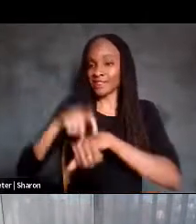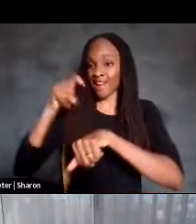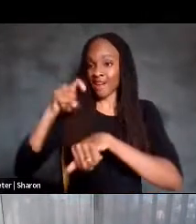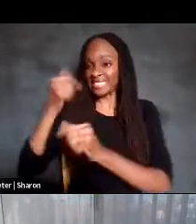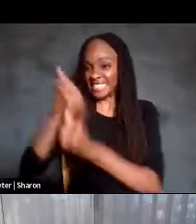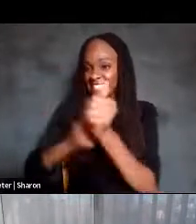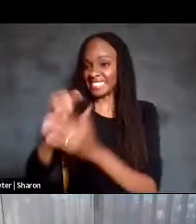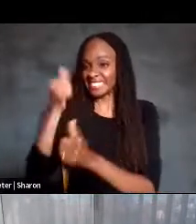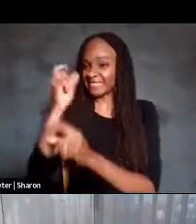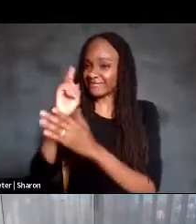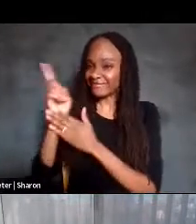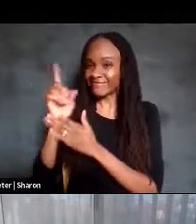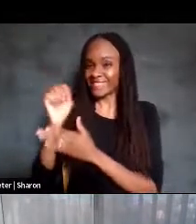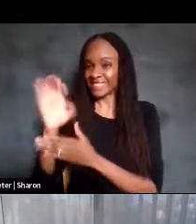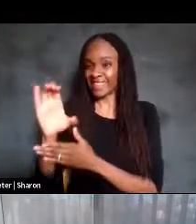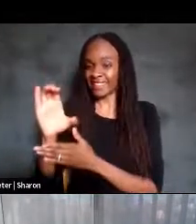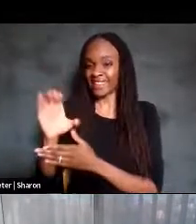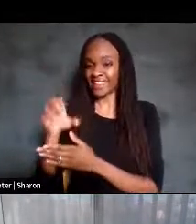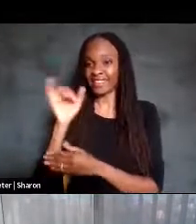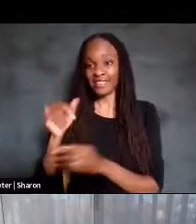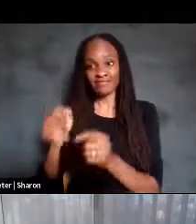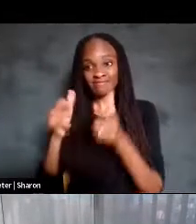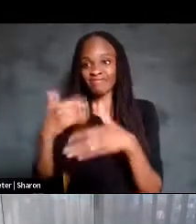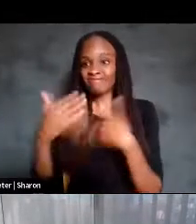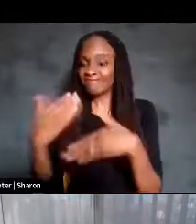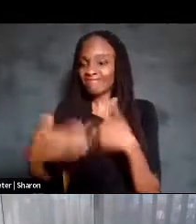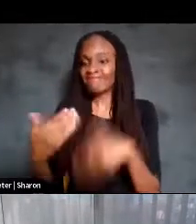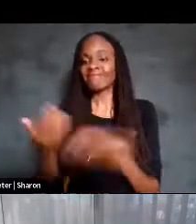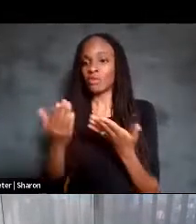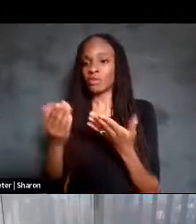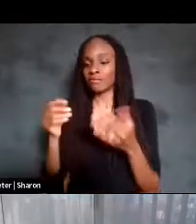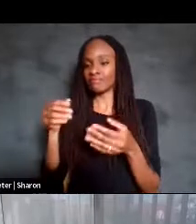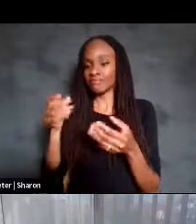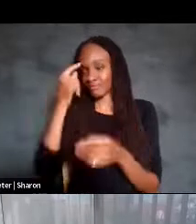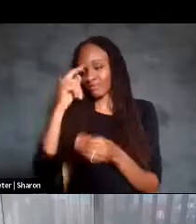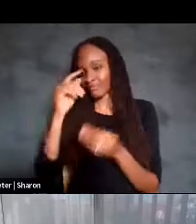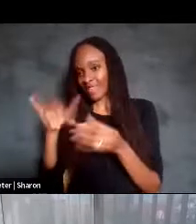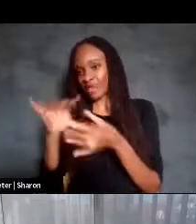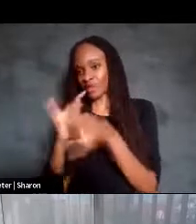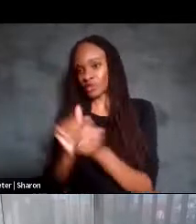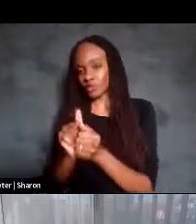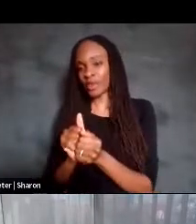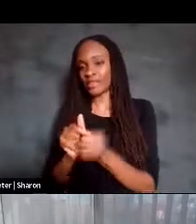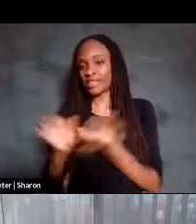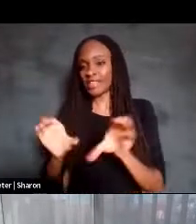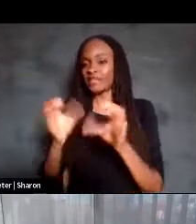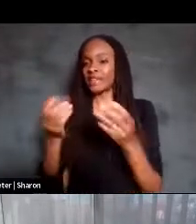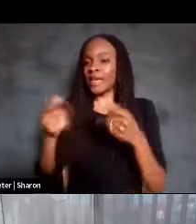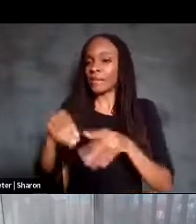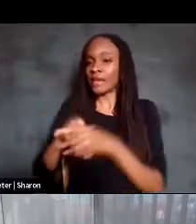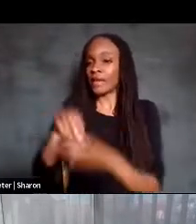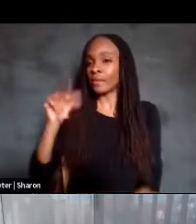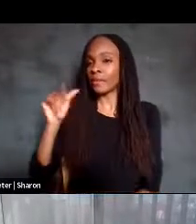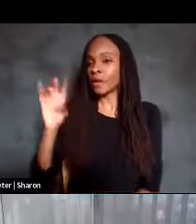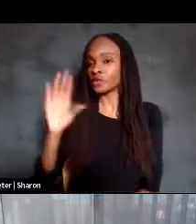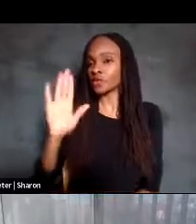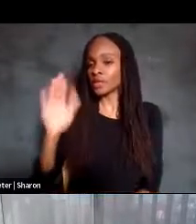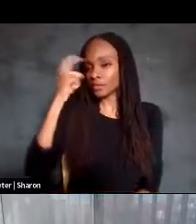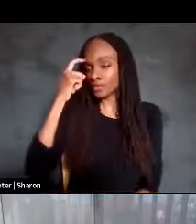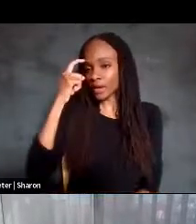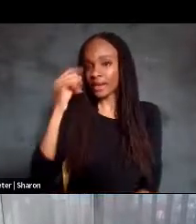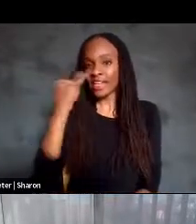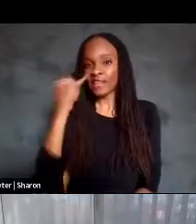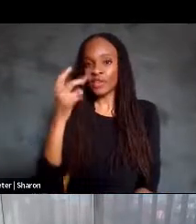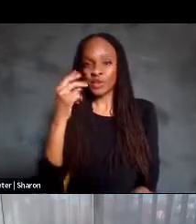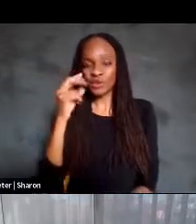capture the dynamic activity going on in Pancho's brain. But one kind of fundamental challenge, if you look at how noisy